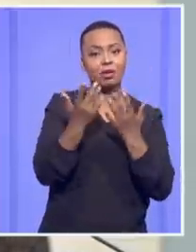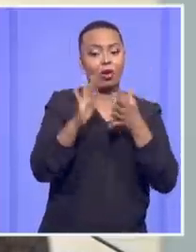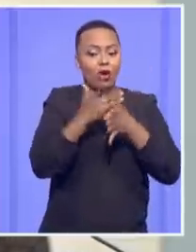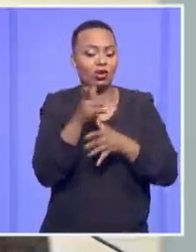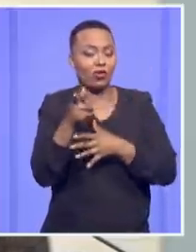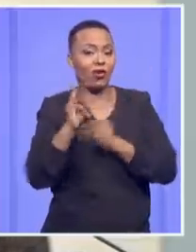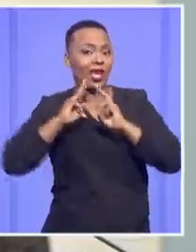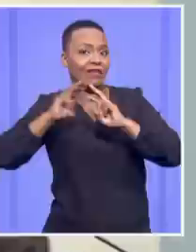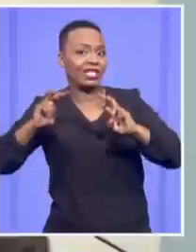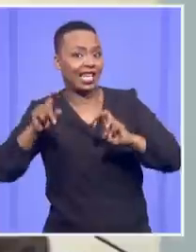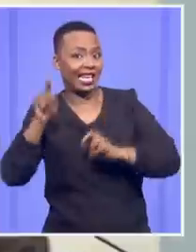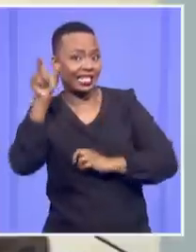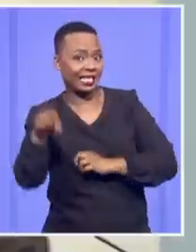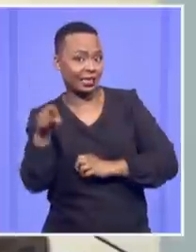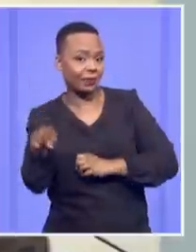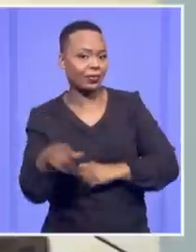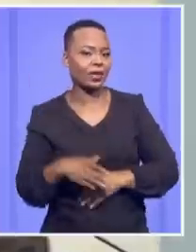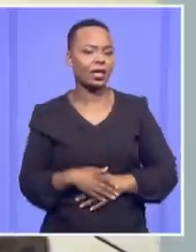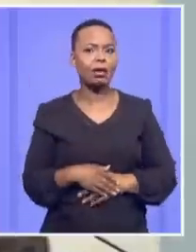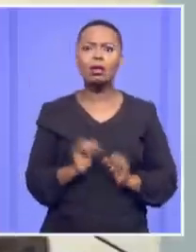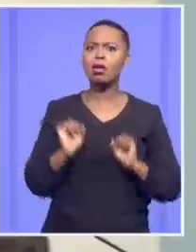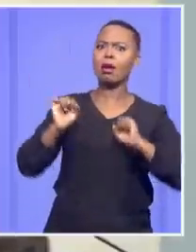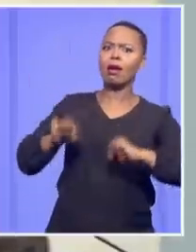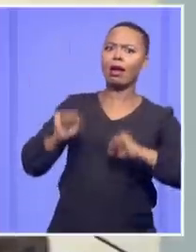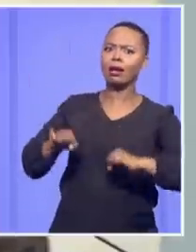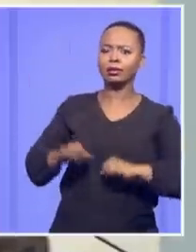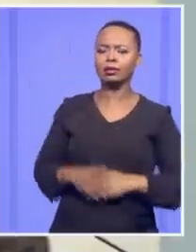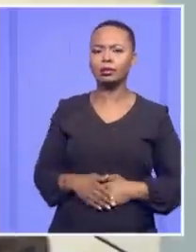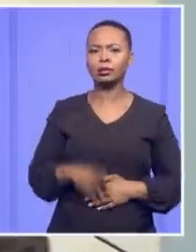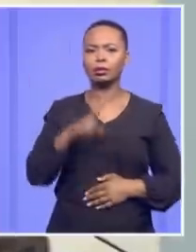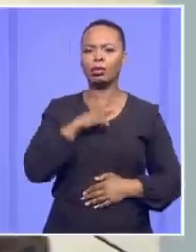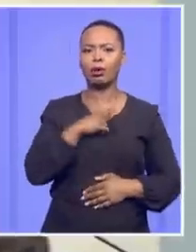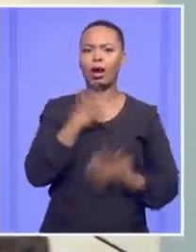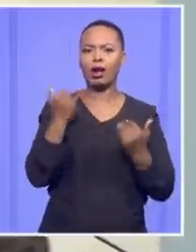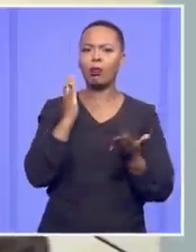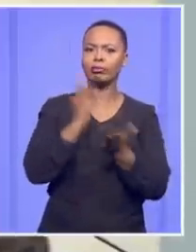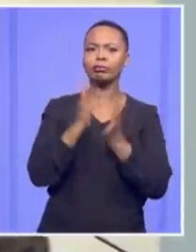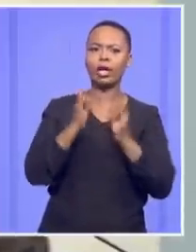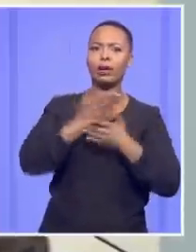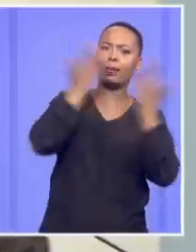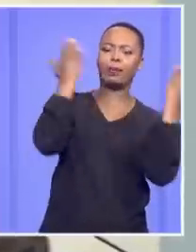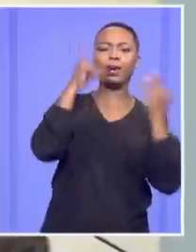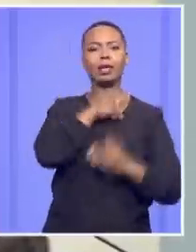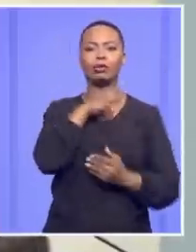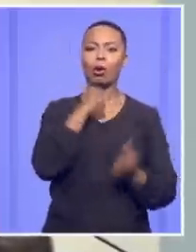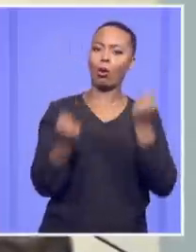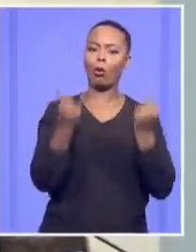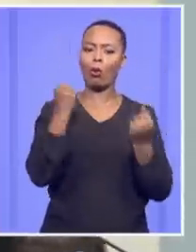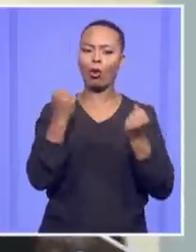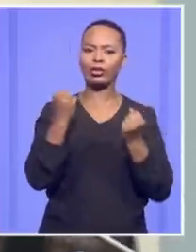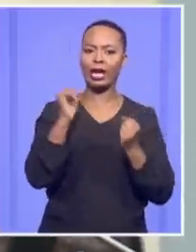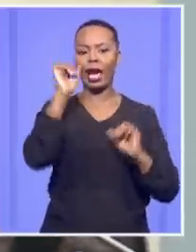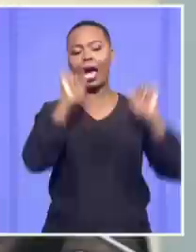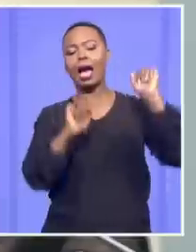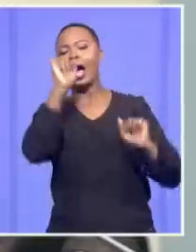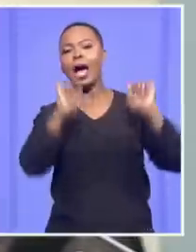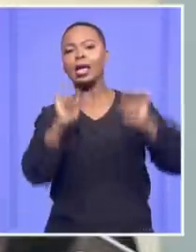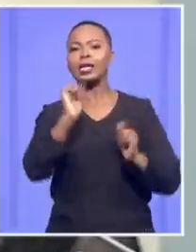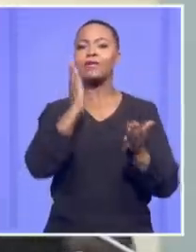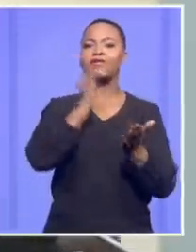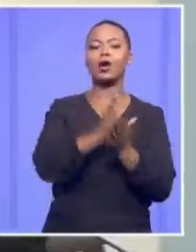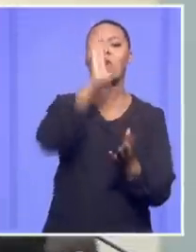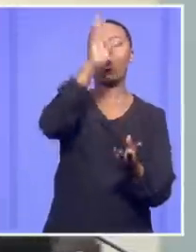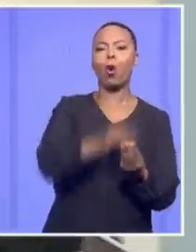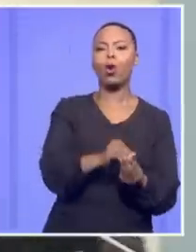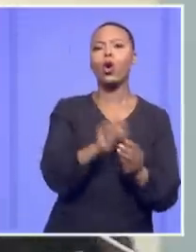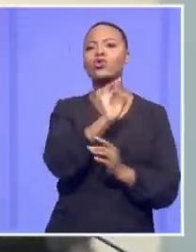but she came to the motivation on the basis of inadequate facts. And that is why a court assesses all the facts, not the facts that it